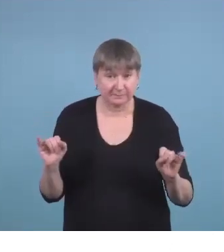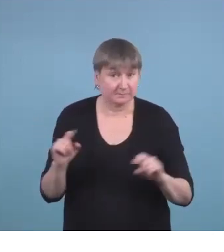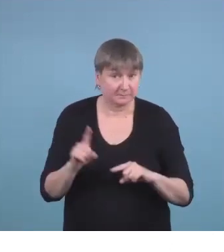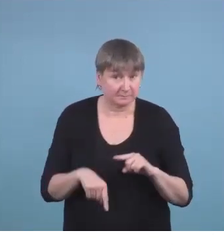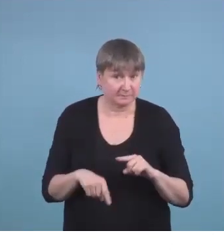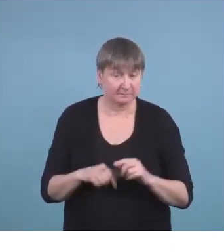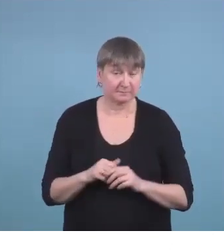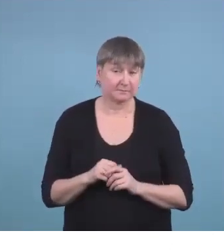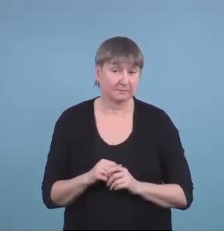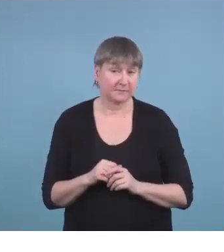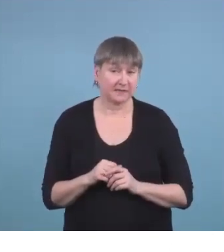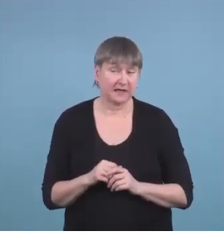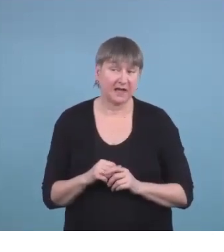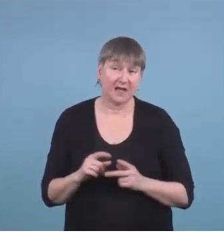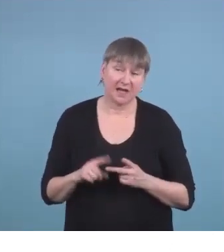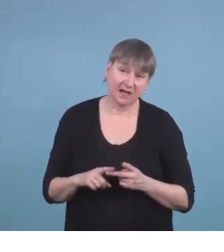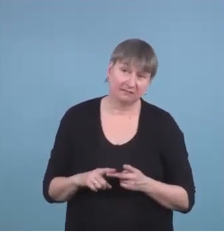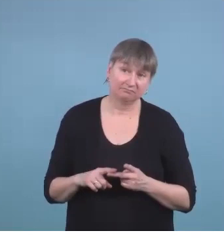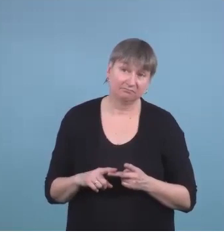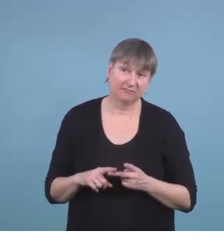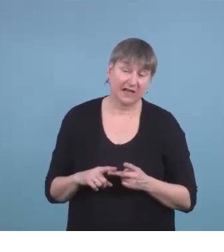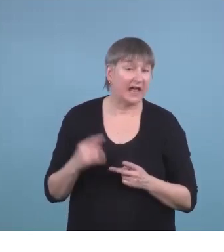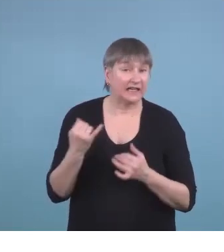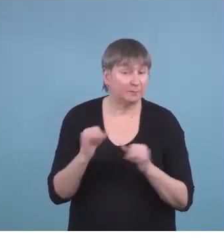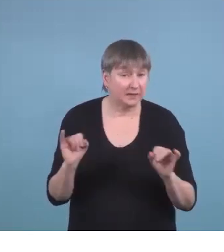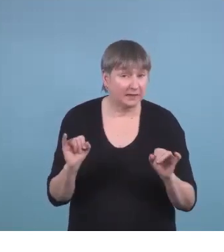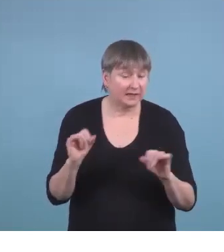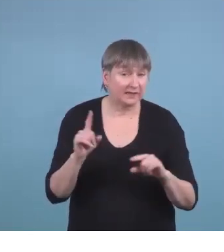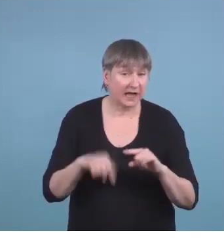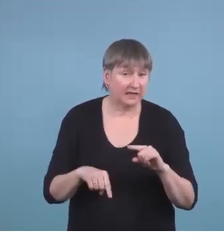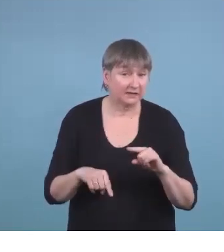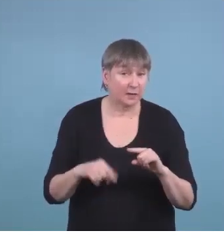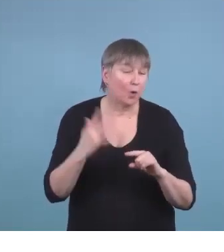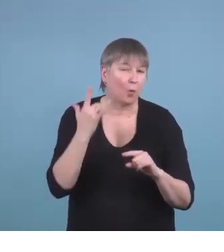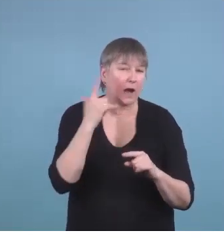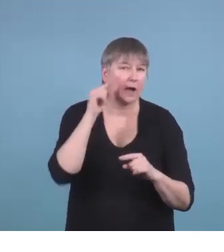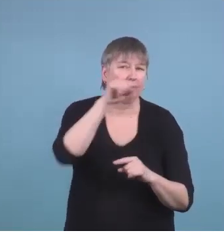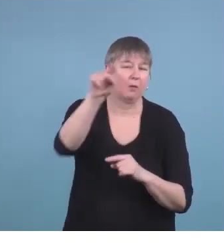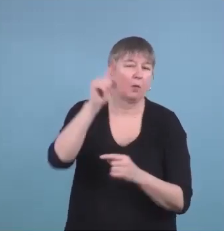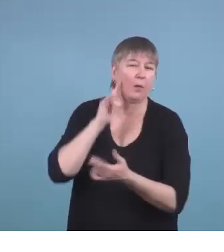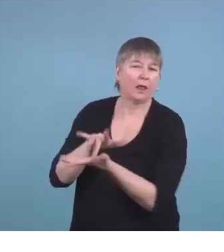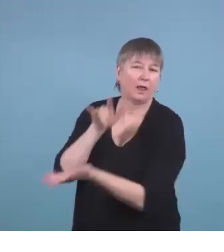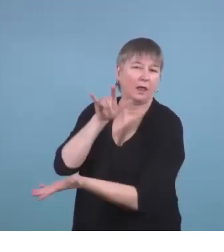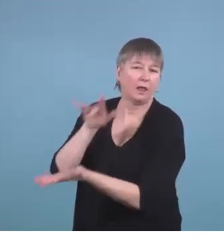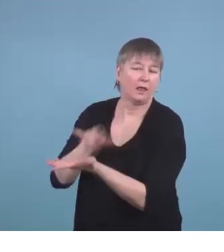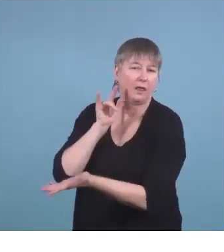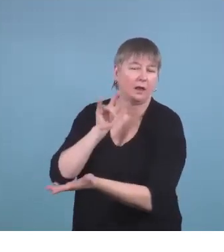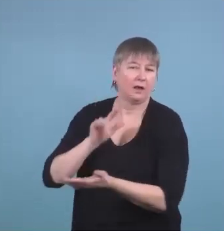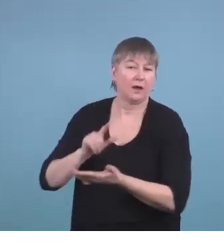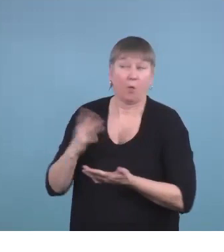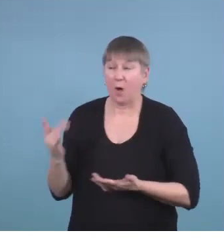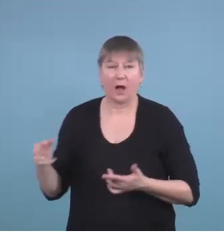independent and they're not able to be independent because they'll be taken advantage of because they don't have the understanding